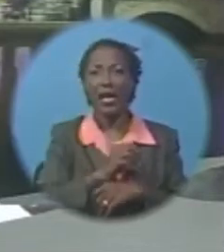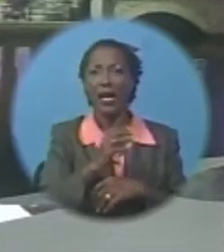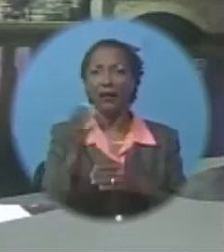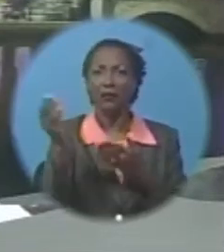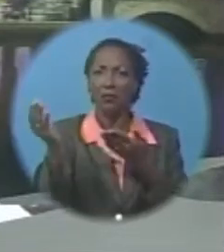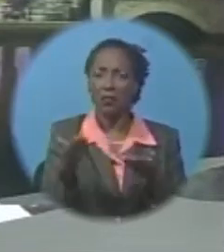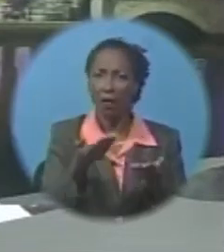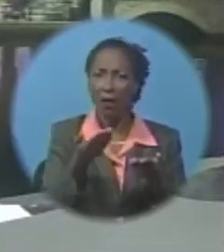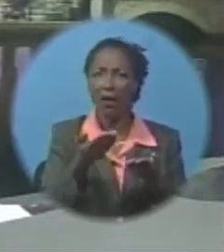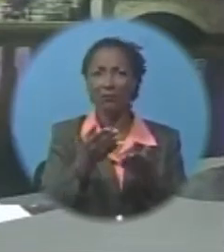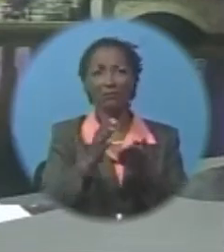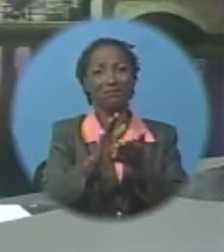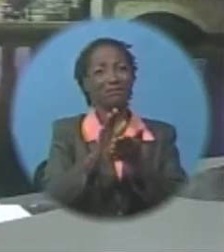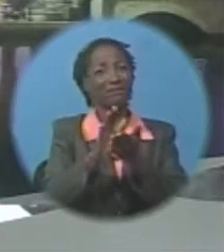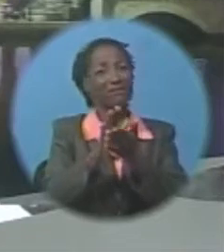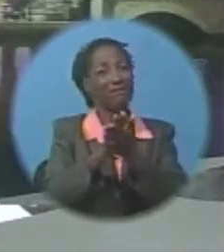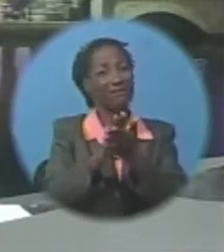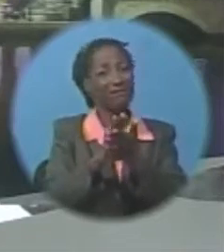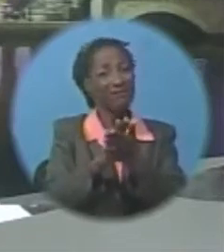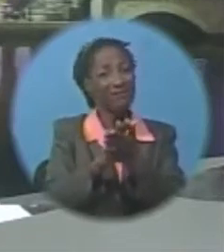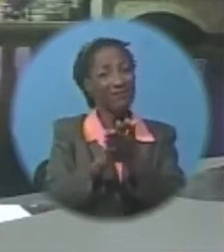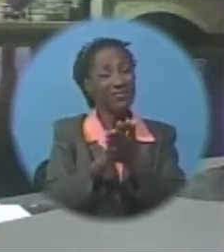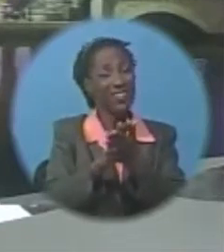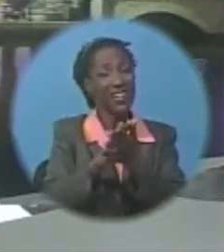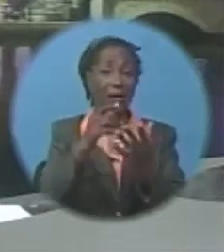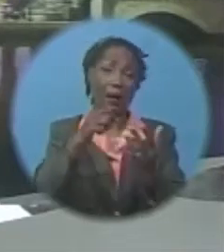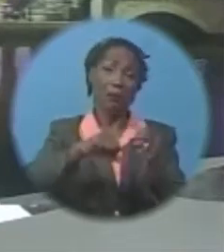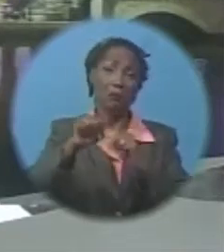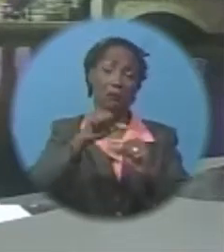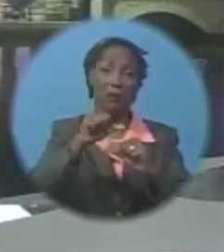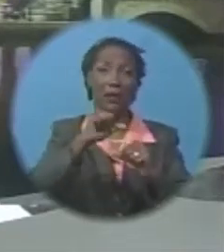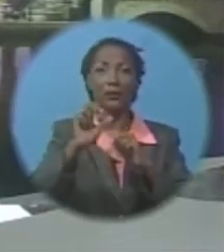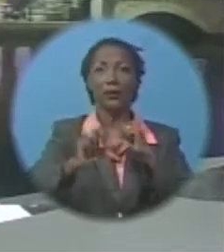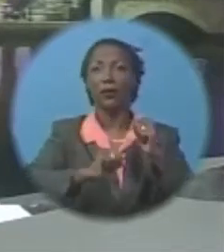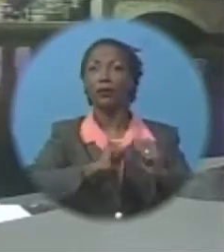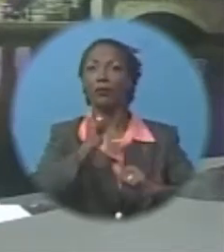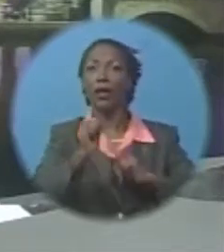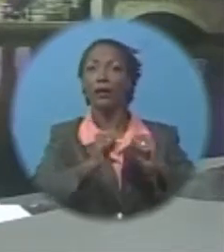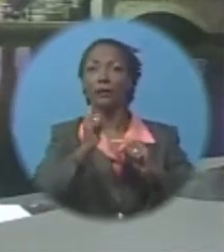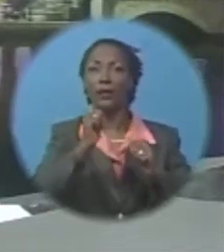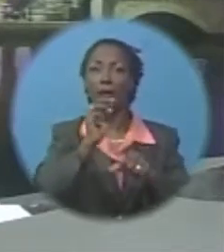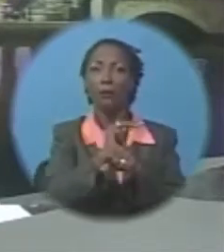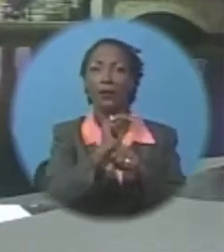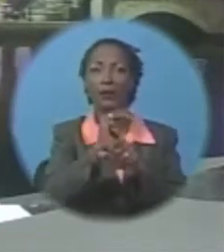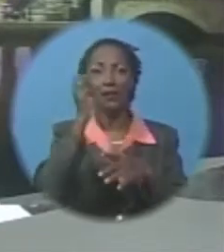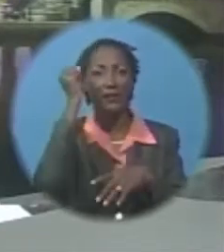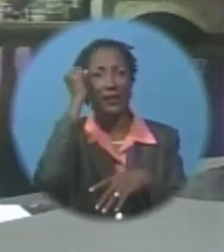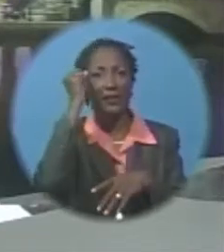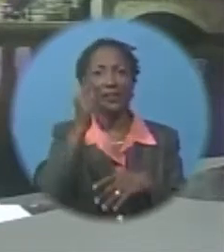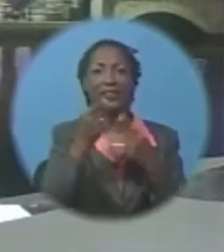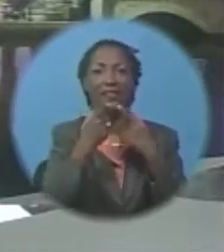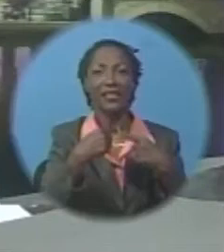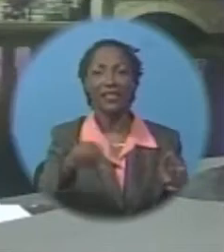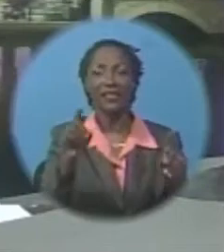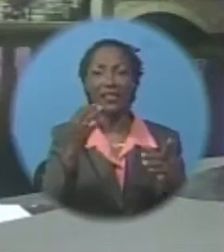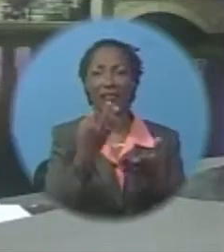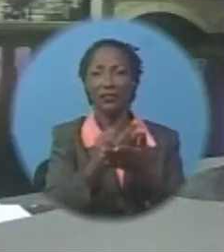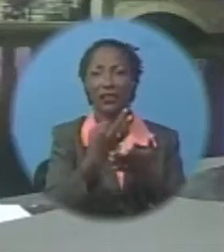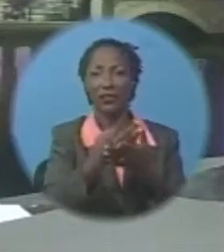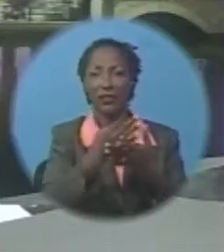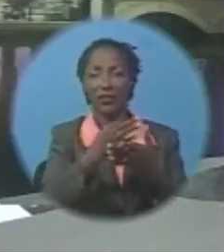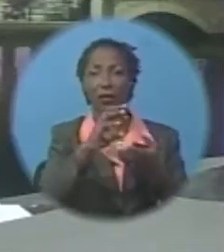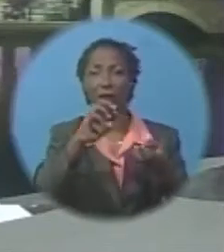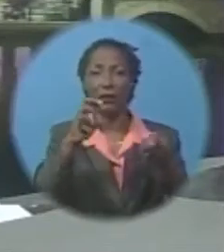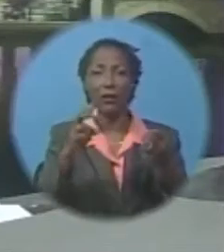and mixed reaction across the political divide. Minister Sinclair declared the fiscal deficit as public enemy number one, and the